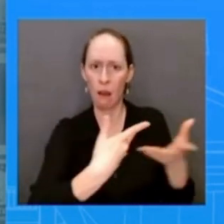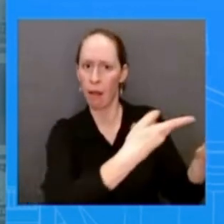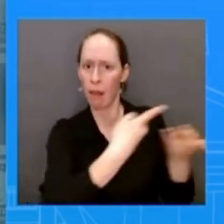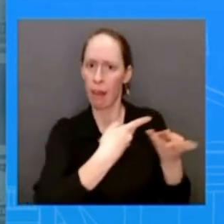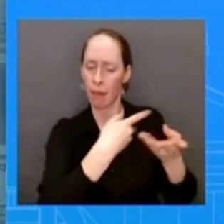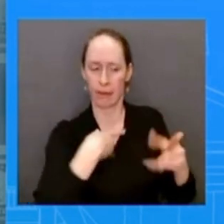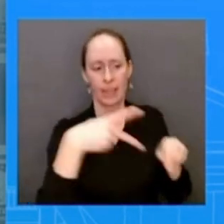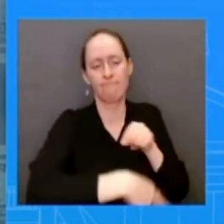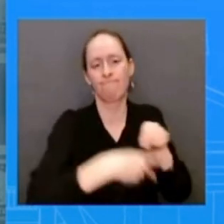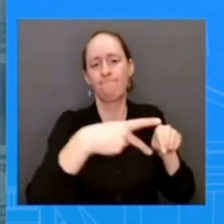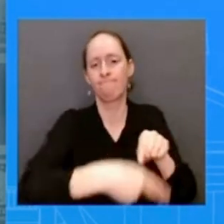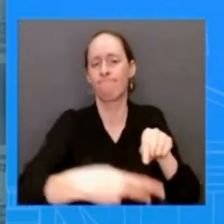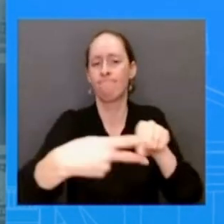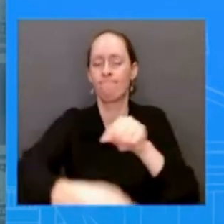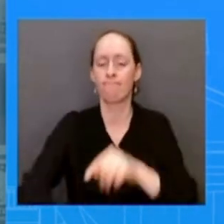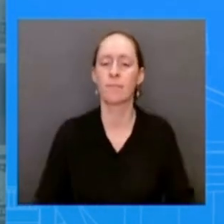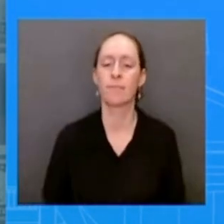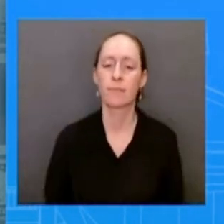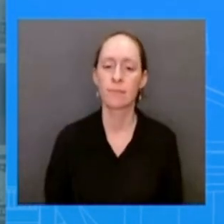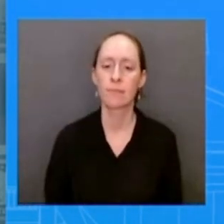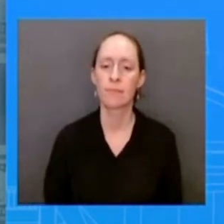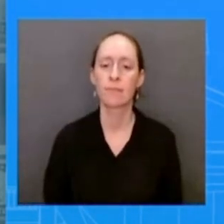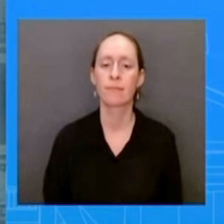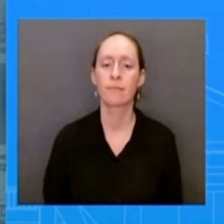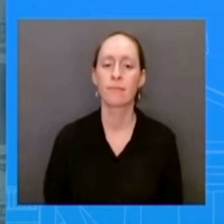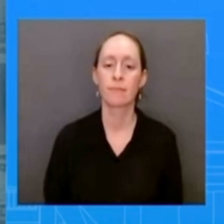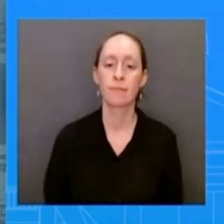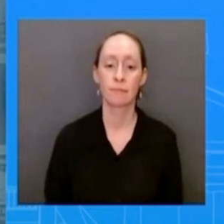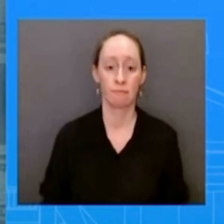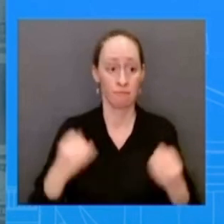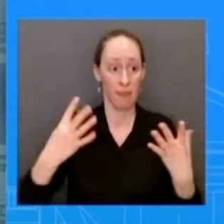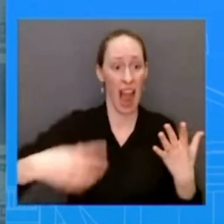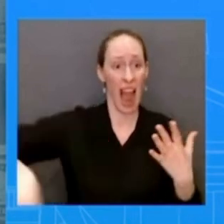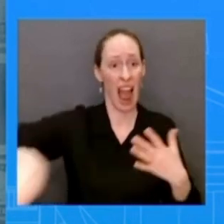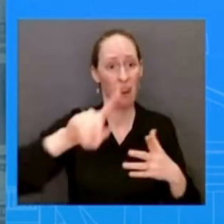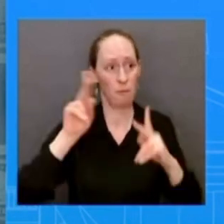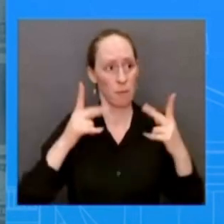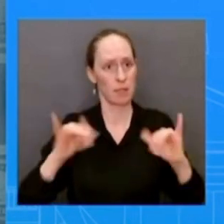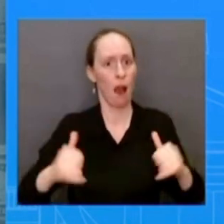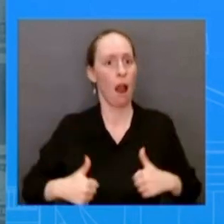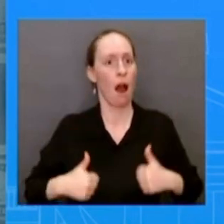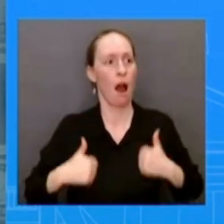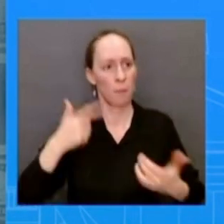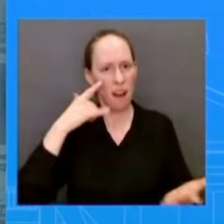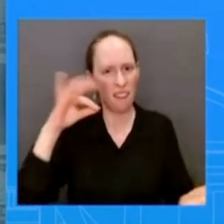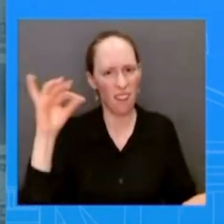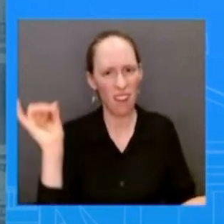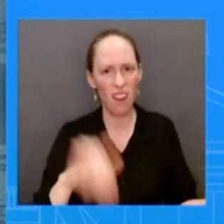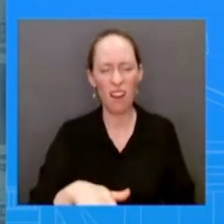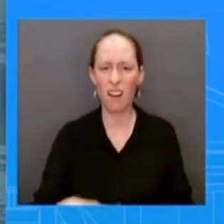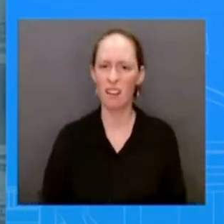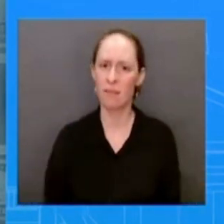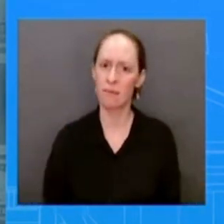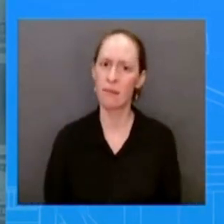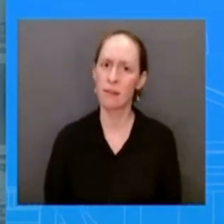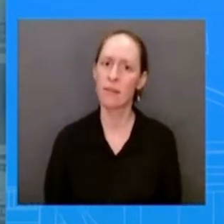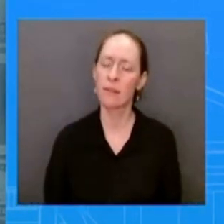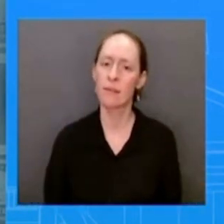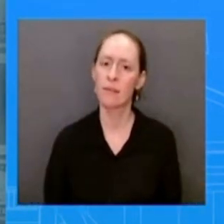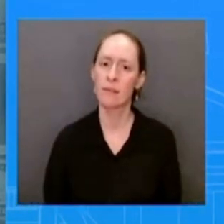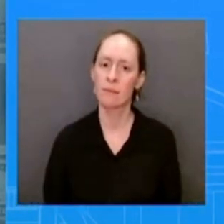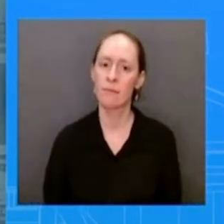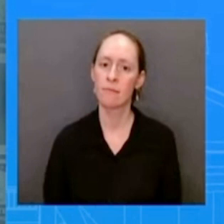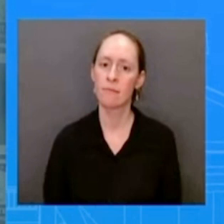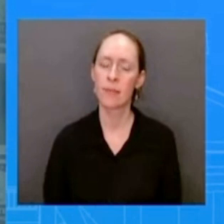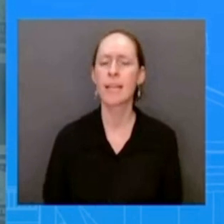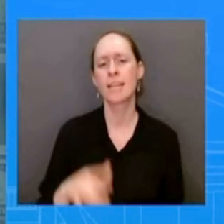if you think about it which prevent overdoses expanding as uh as our fentanyl test strips uh and through the removal of the x